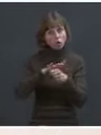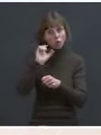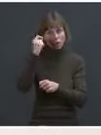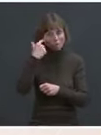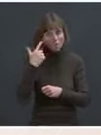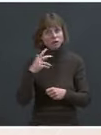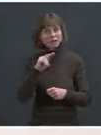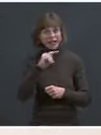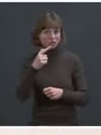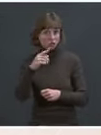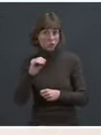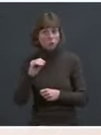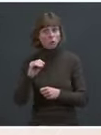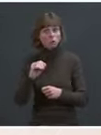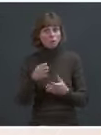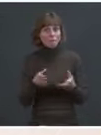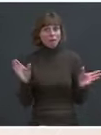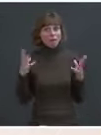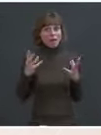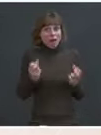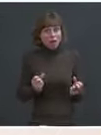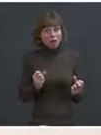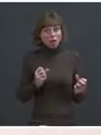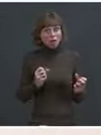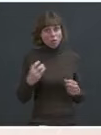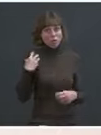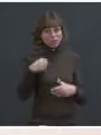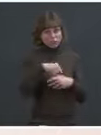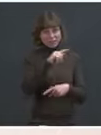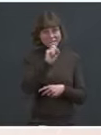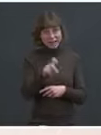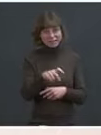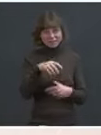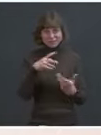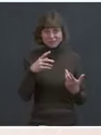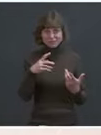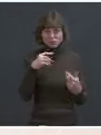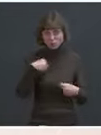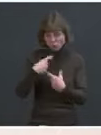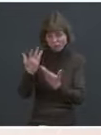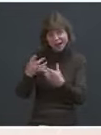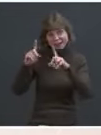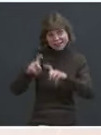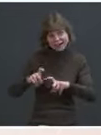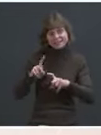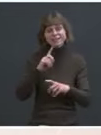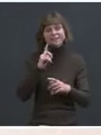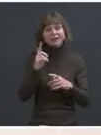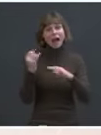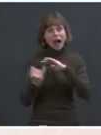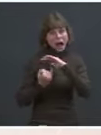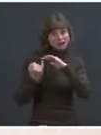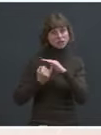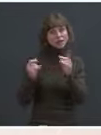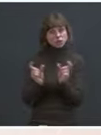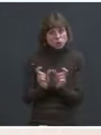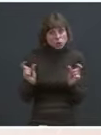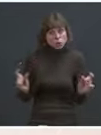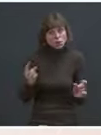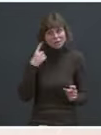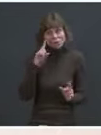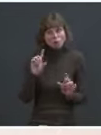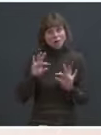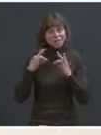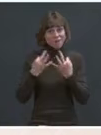in Texas to implement a system to provide COVID-19 testing and, as needed, isolation and quarantine for families released from border patrol